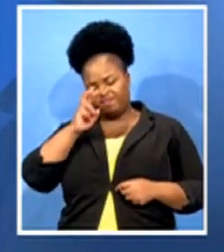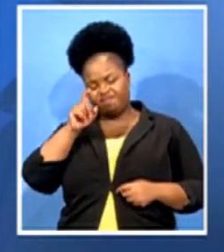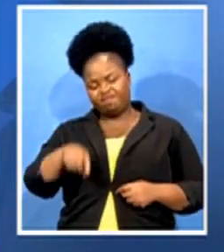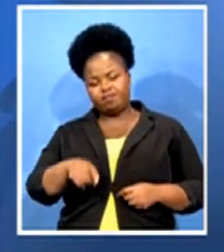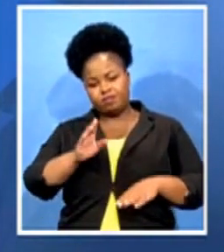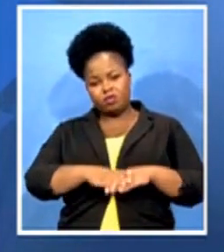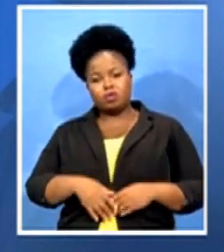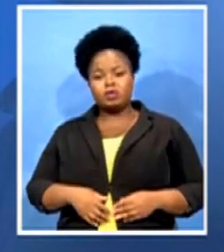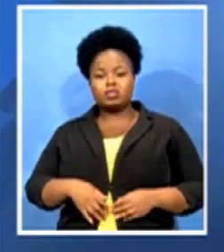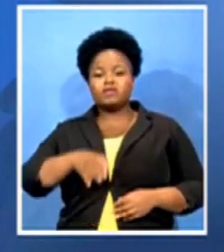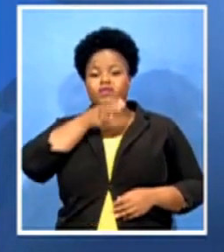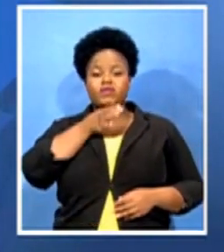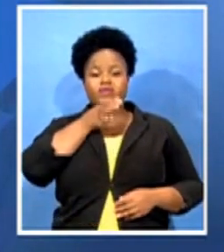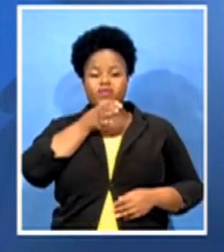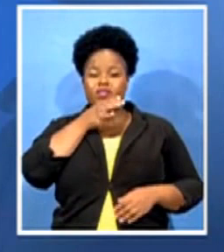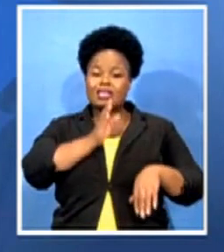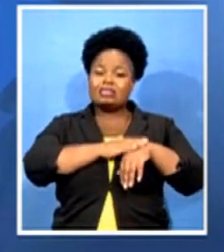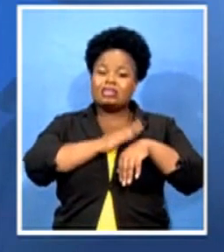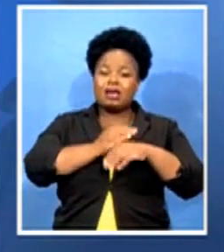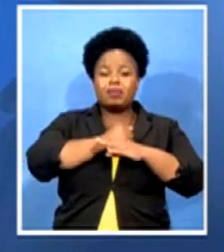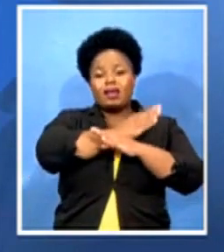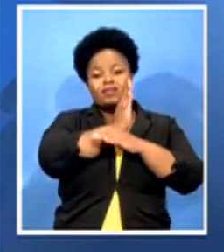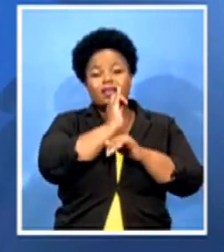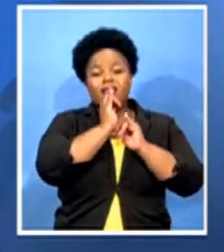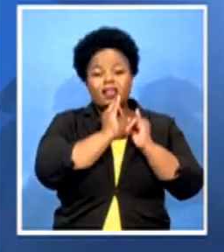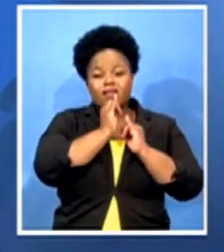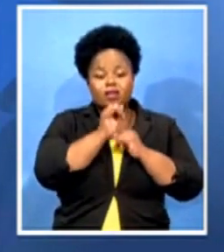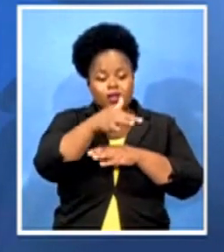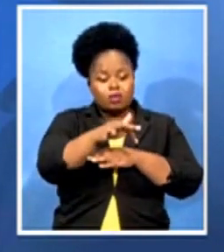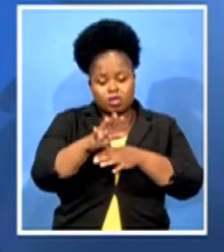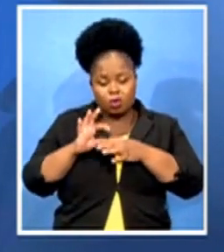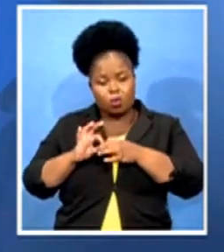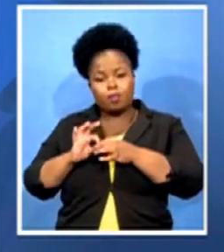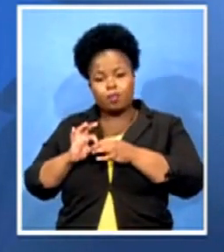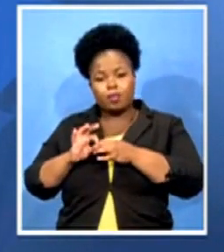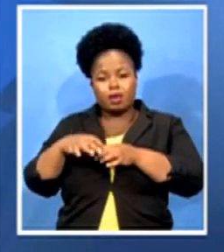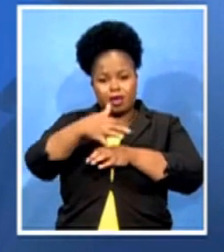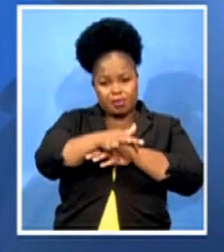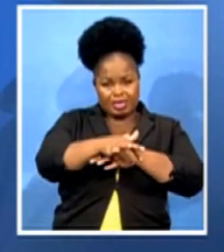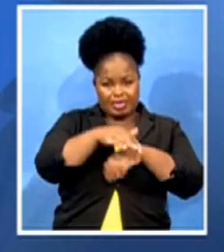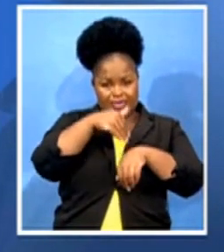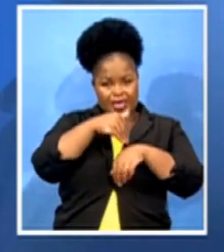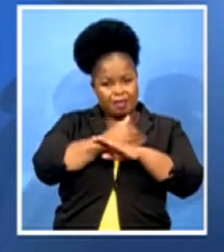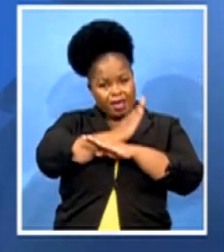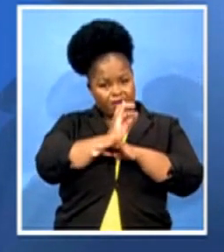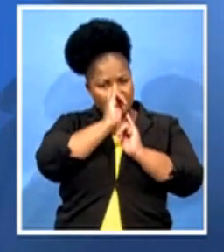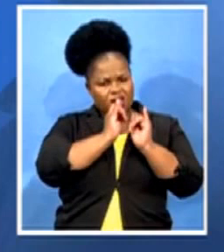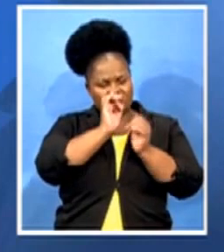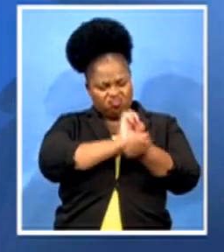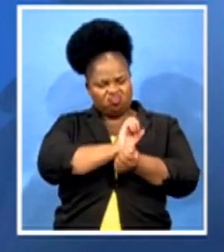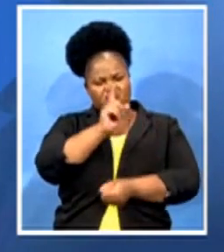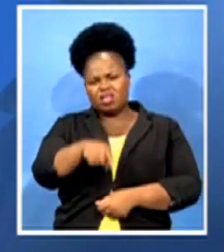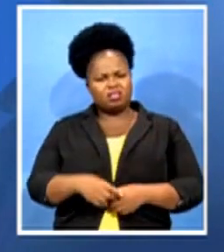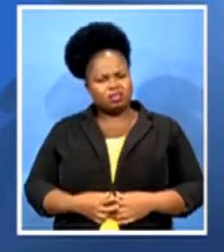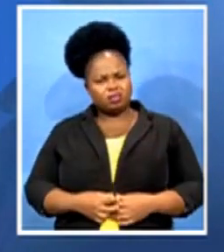time or found outside your household at that particular time, you should be arrested. You should be able to face the